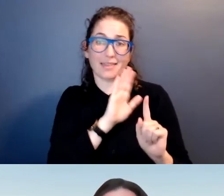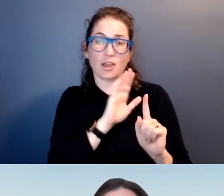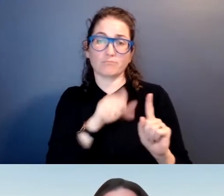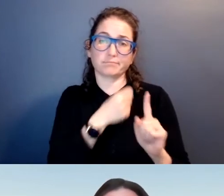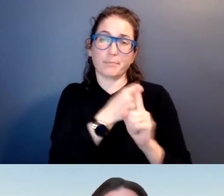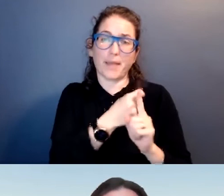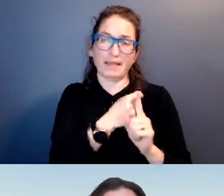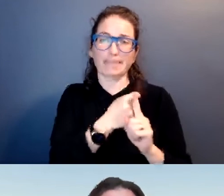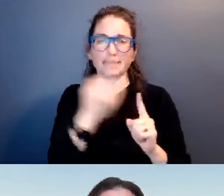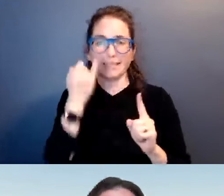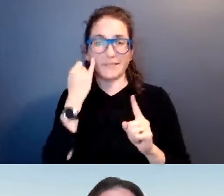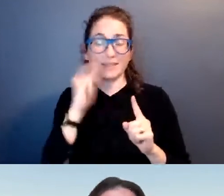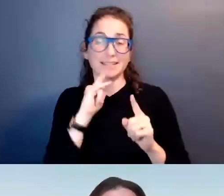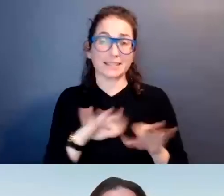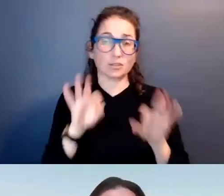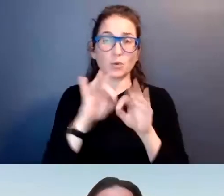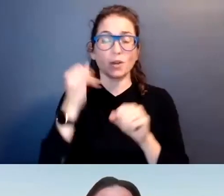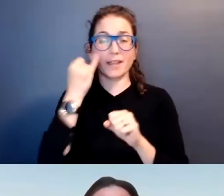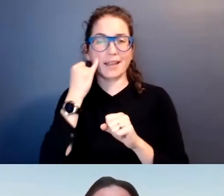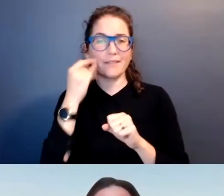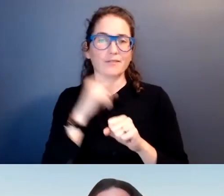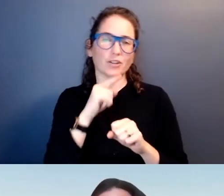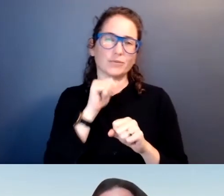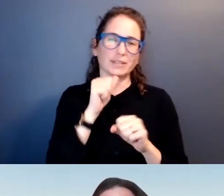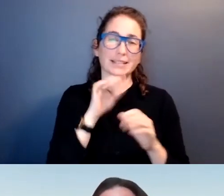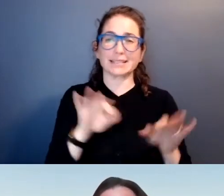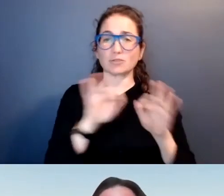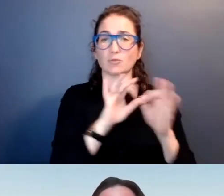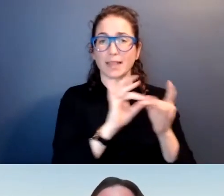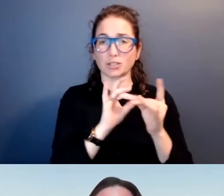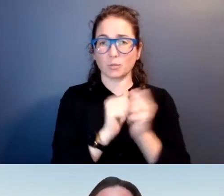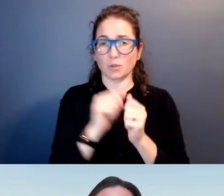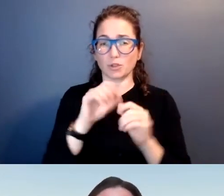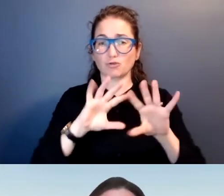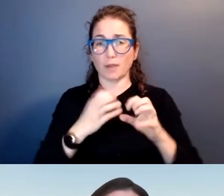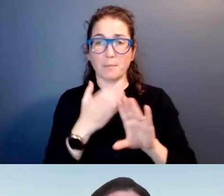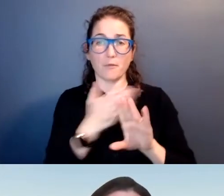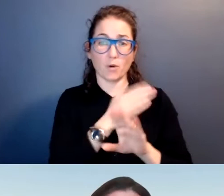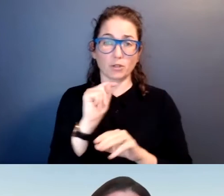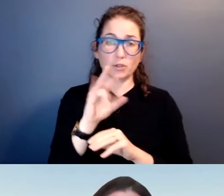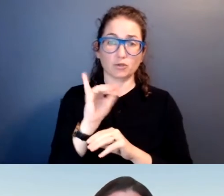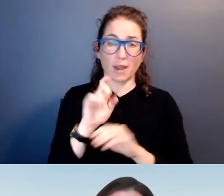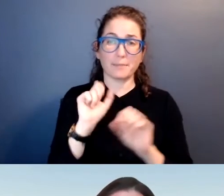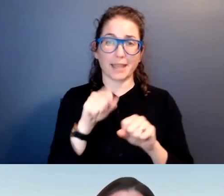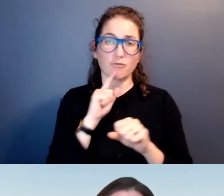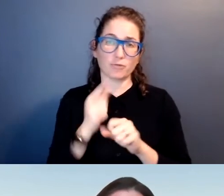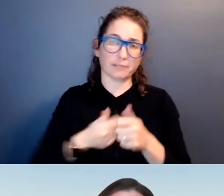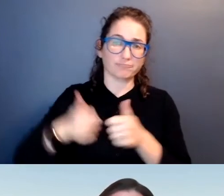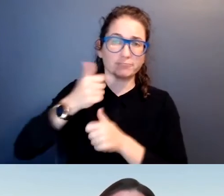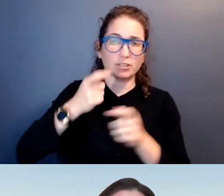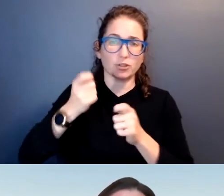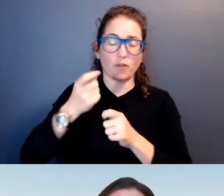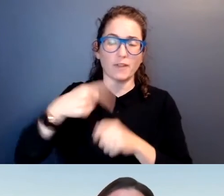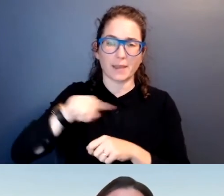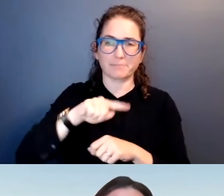is essential or whether they're in a consensual relationship with the tribe before a tribe can exert that jurisdiction over them.